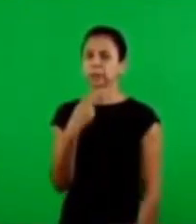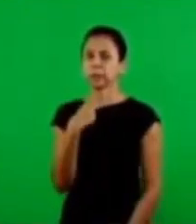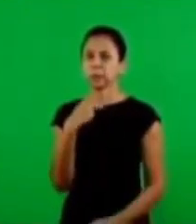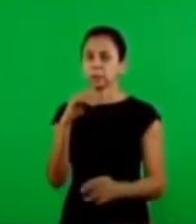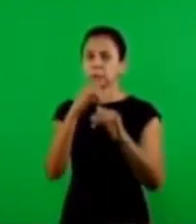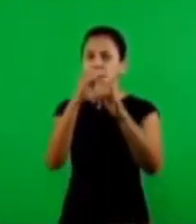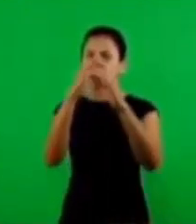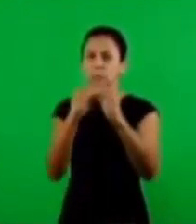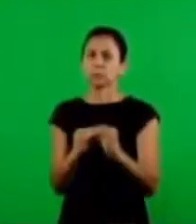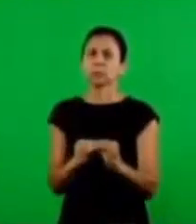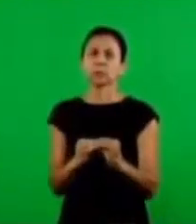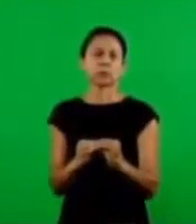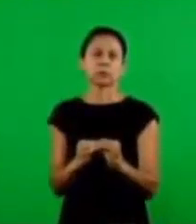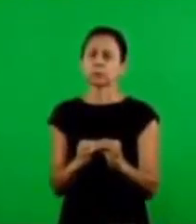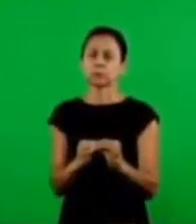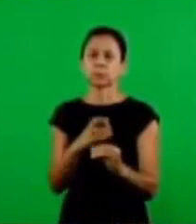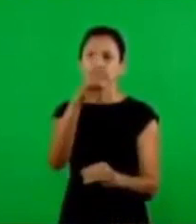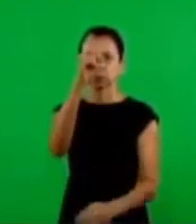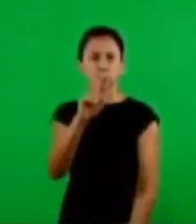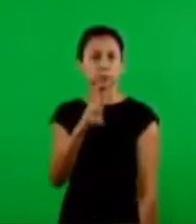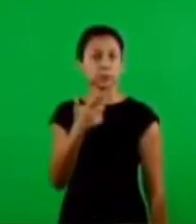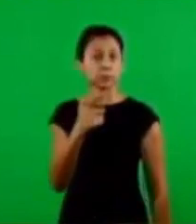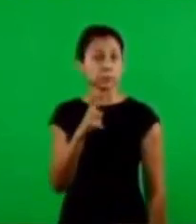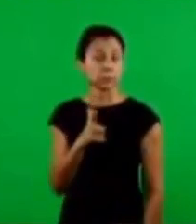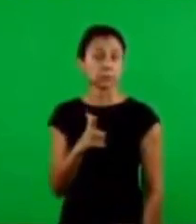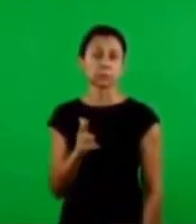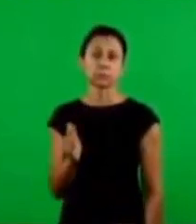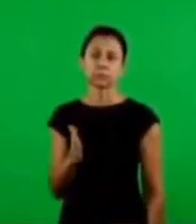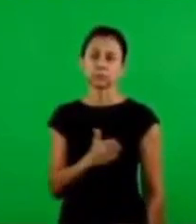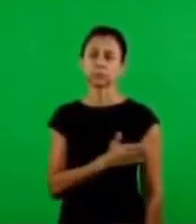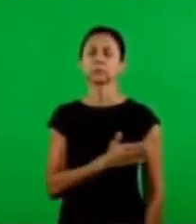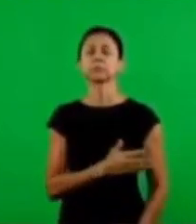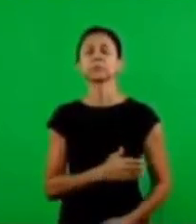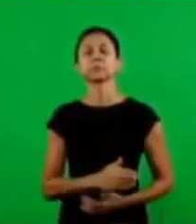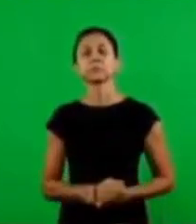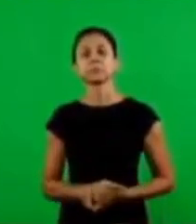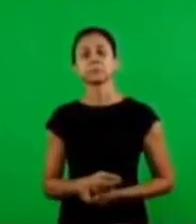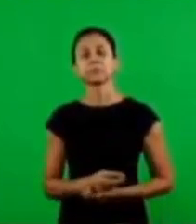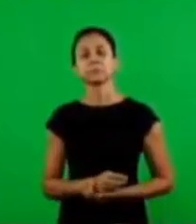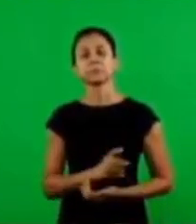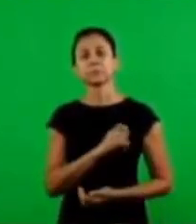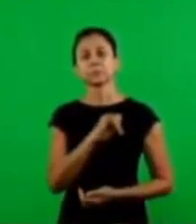turning off he cannot do this he doesn't have the right to do this you don't understand it